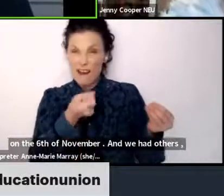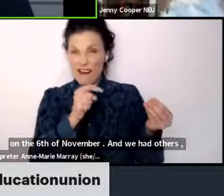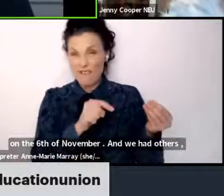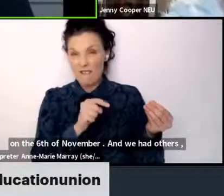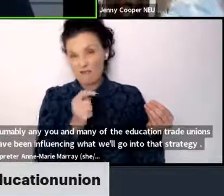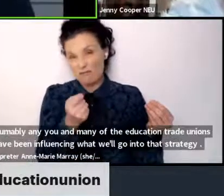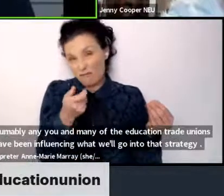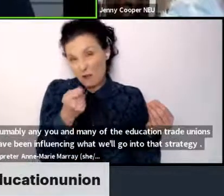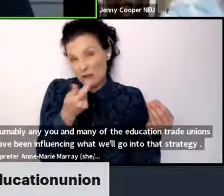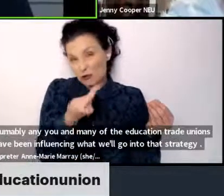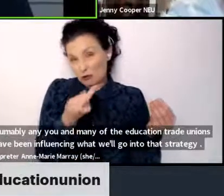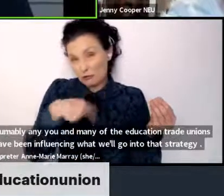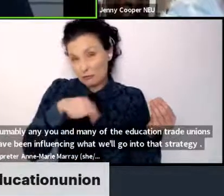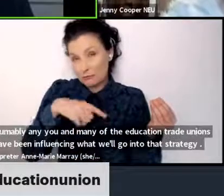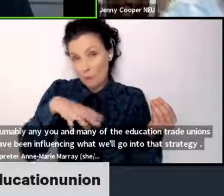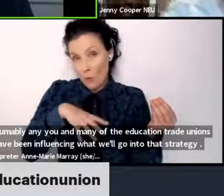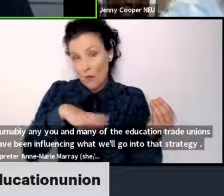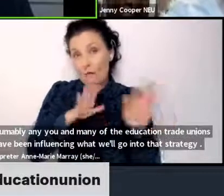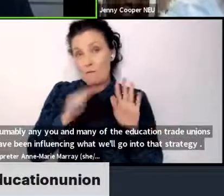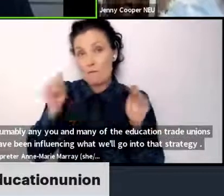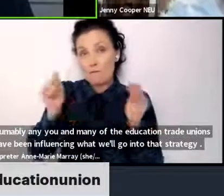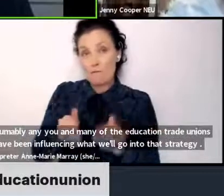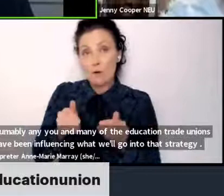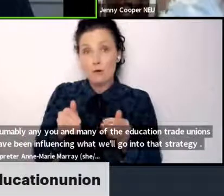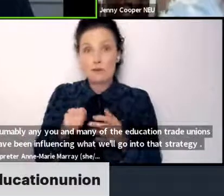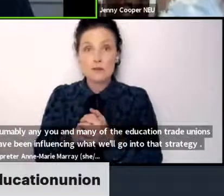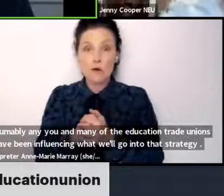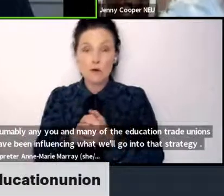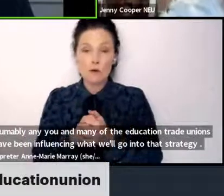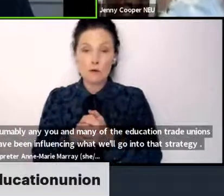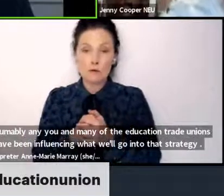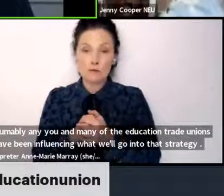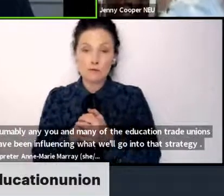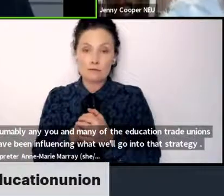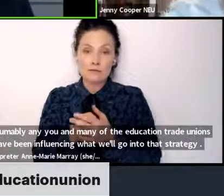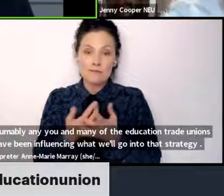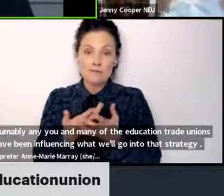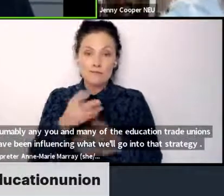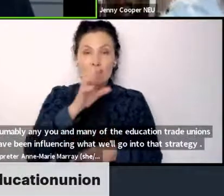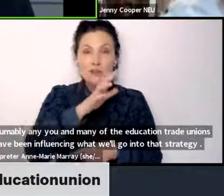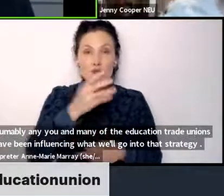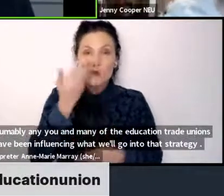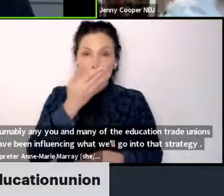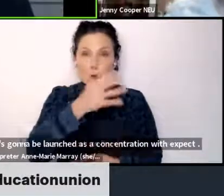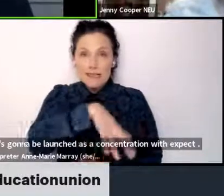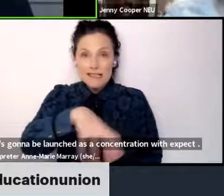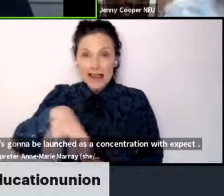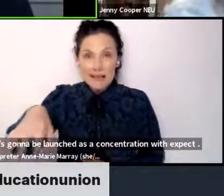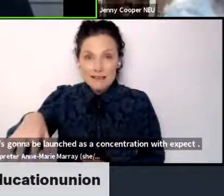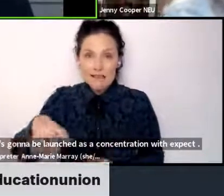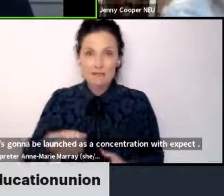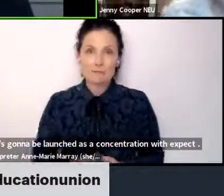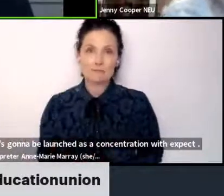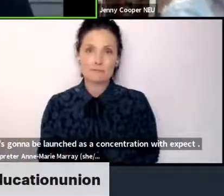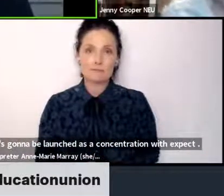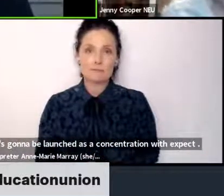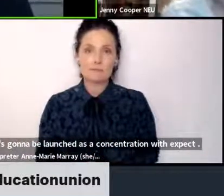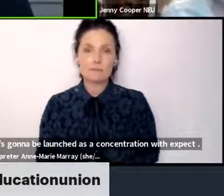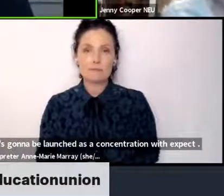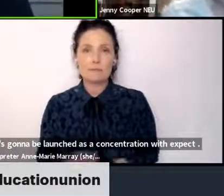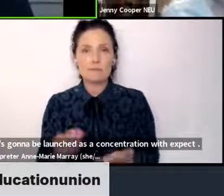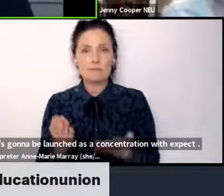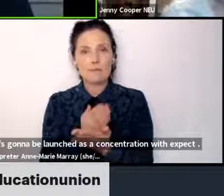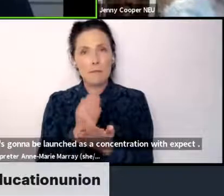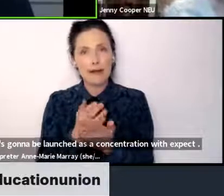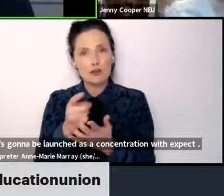I suspect the focus will be on greening compasses and states, school states, meeting their net zero